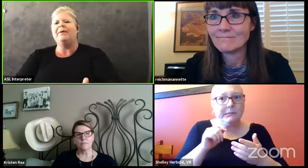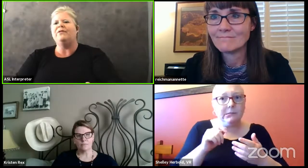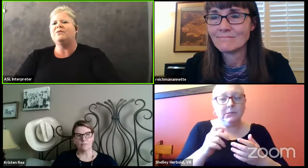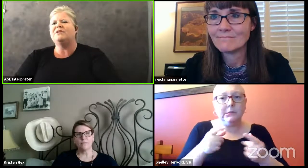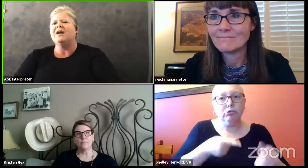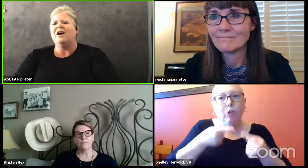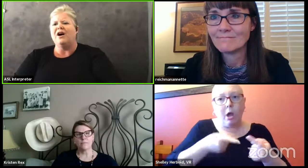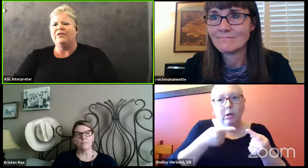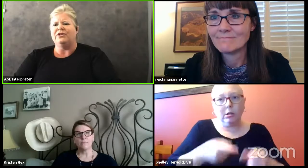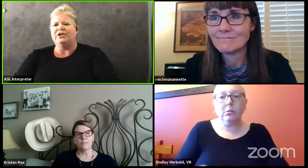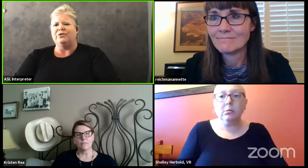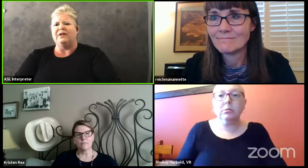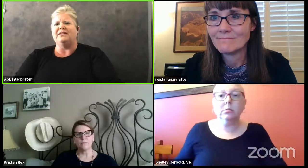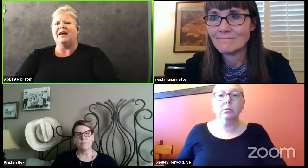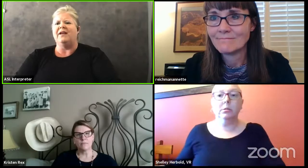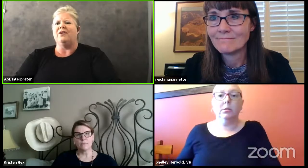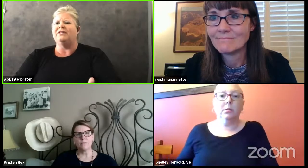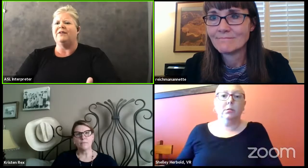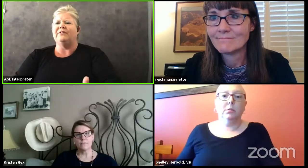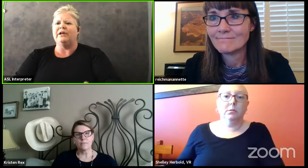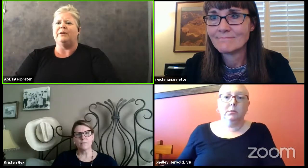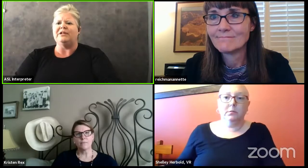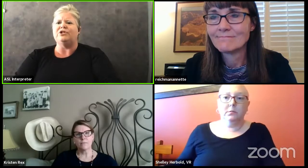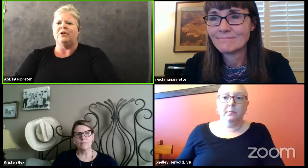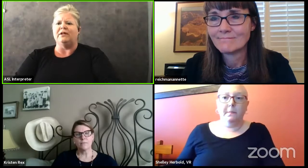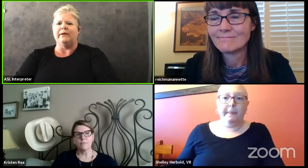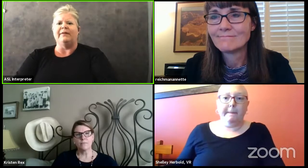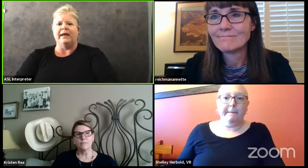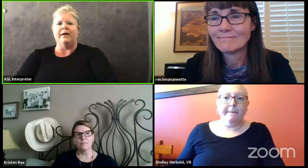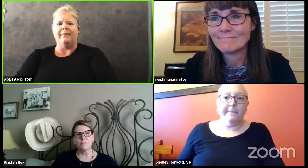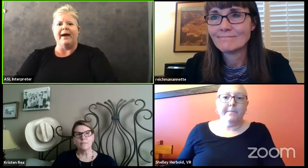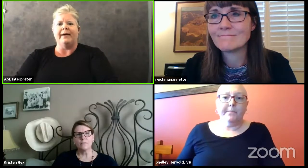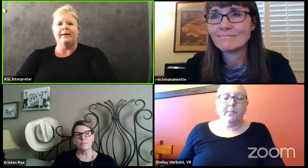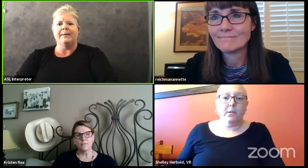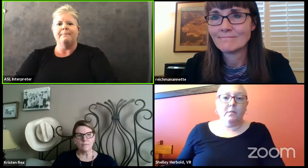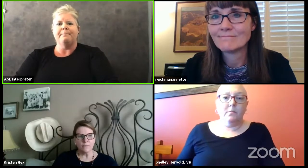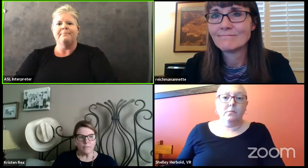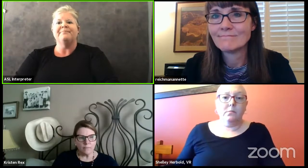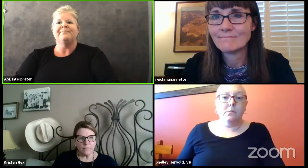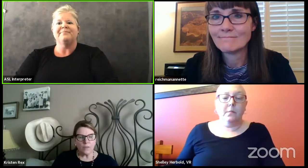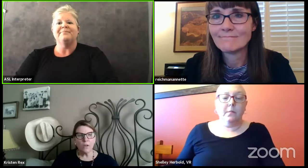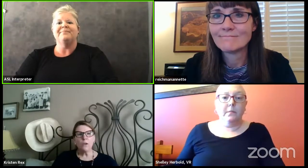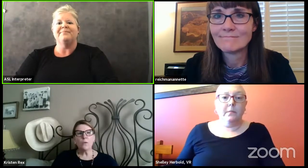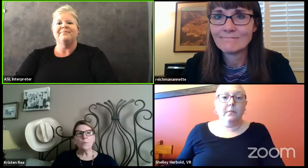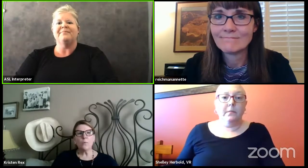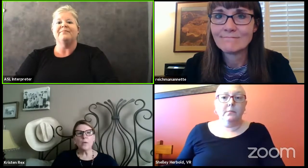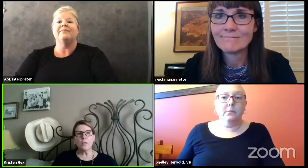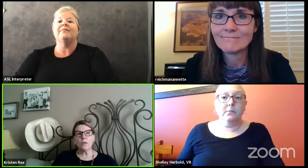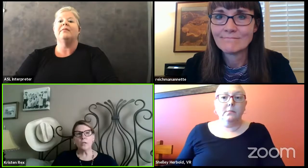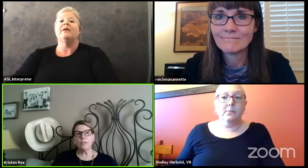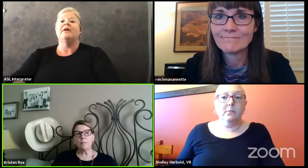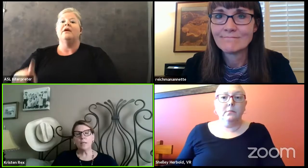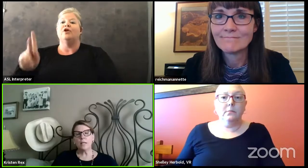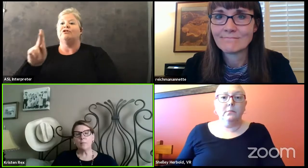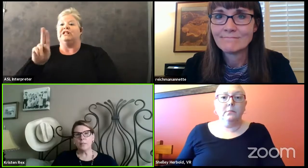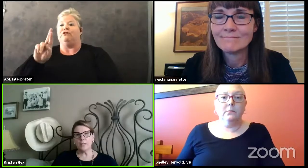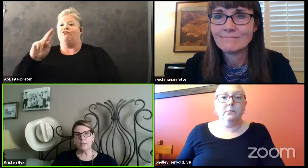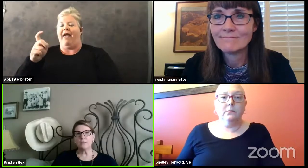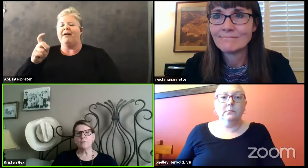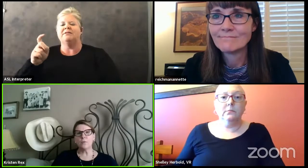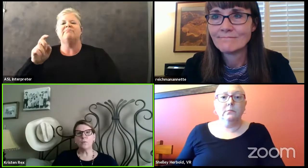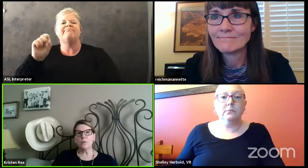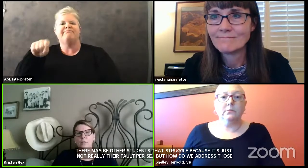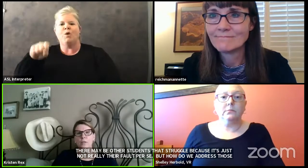well. But what about those other students that are definitely going to be struggling when they come back? We are currently making